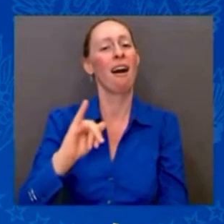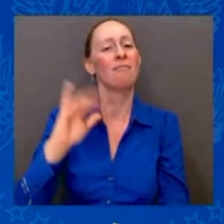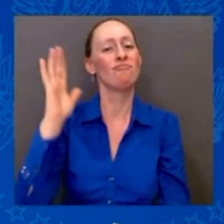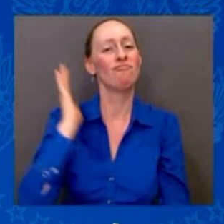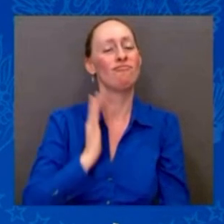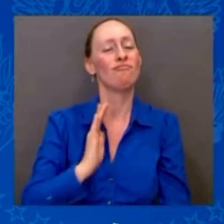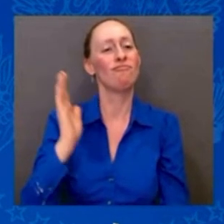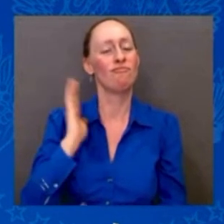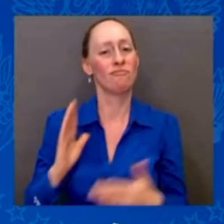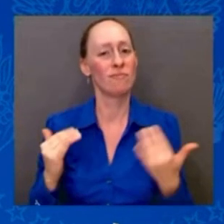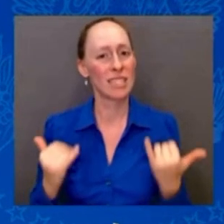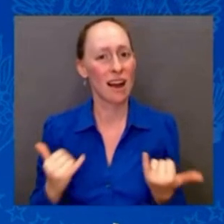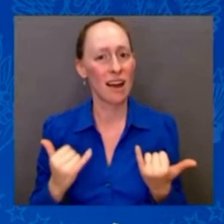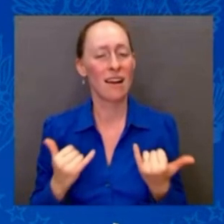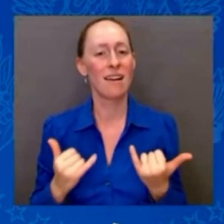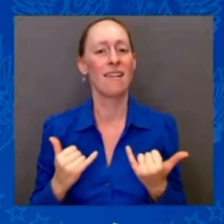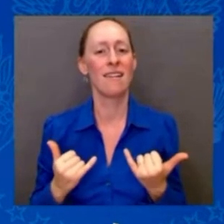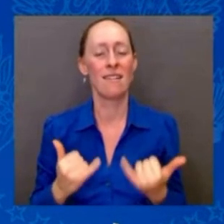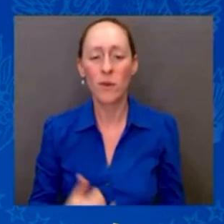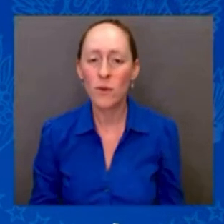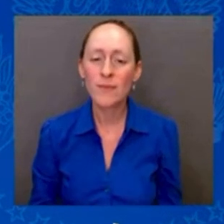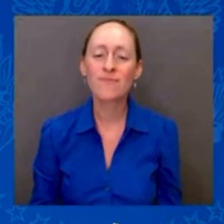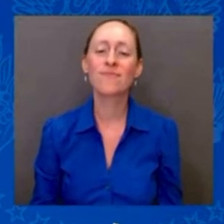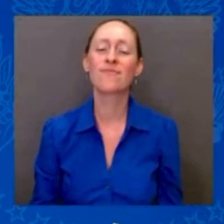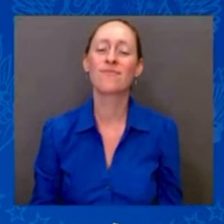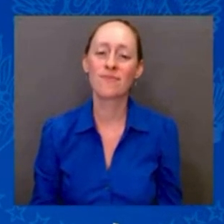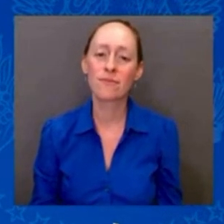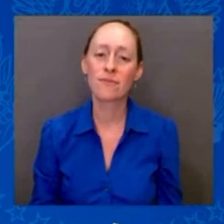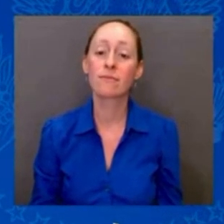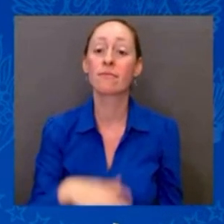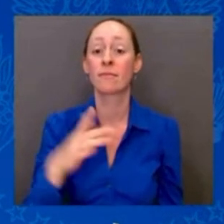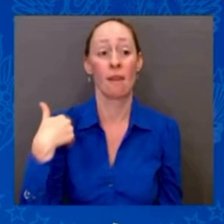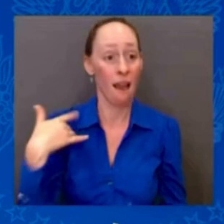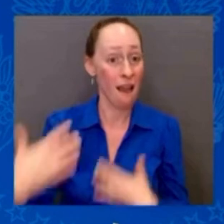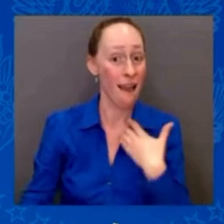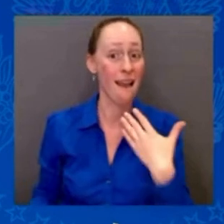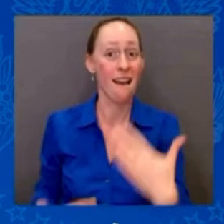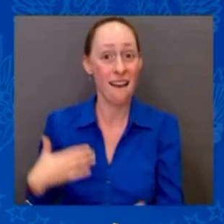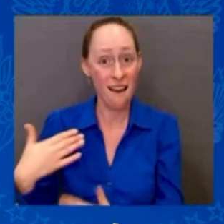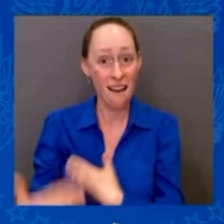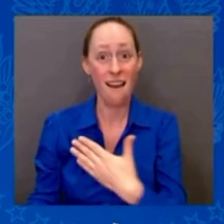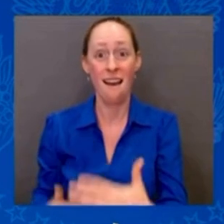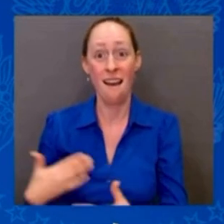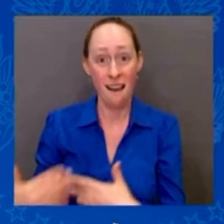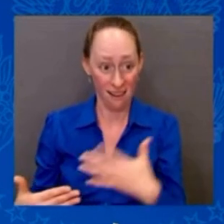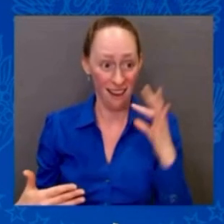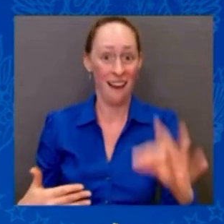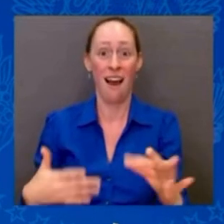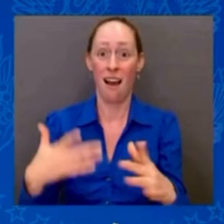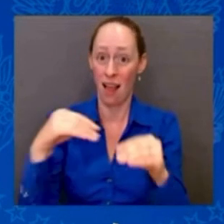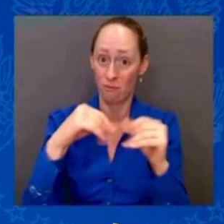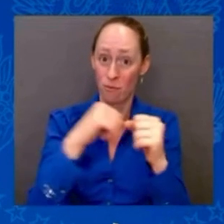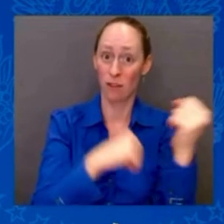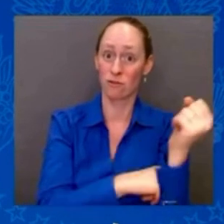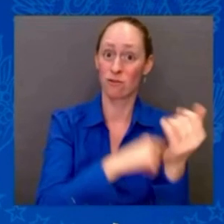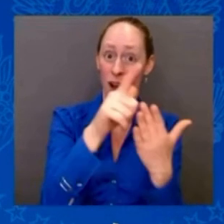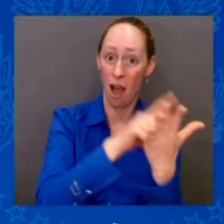investments to upgrade our nation's railroads, highways, airports, and ports. The infrastructure law